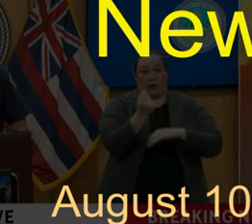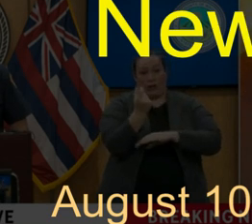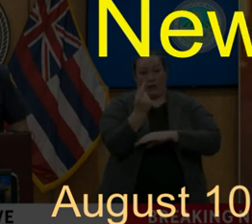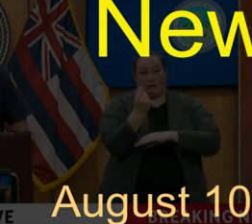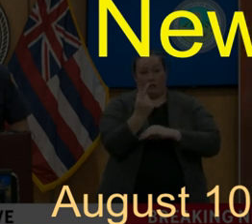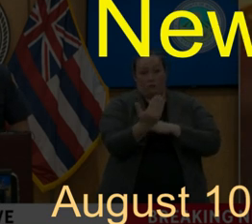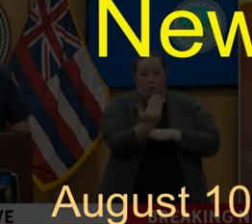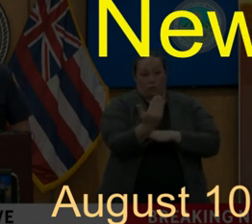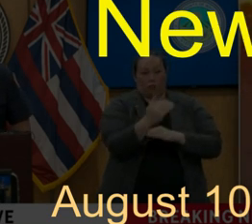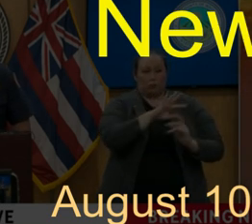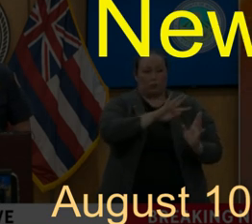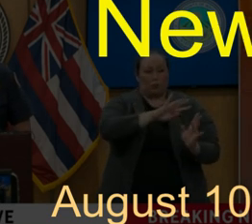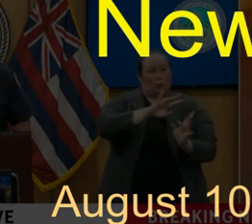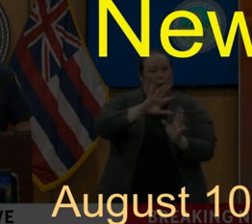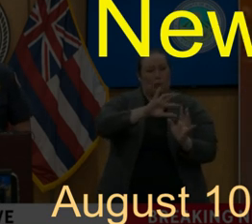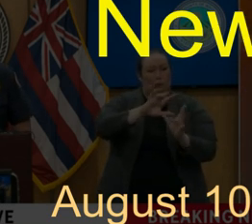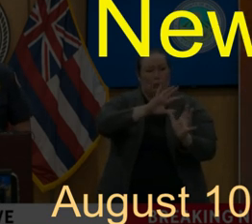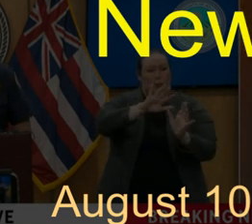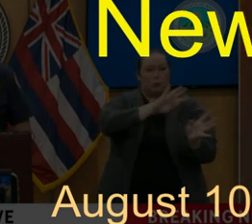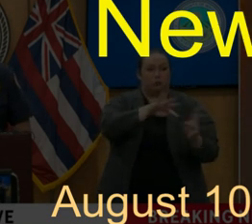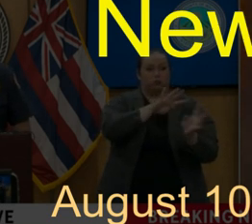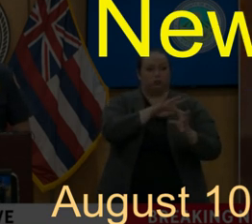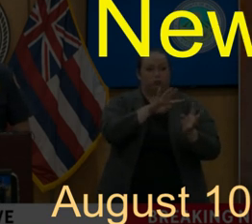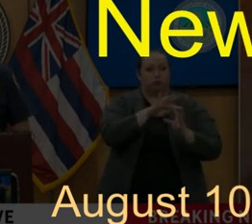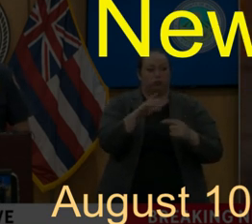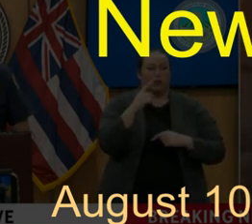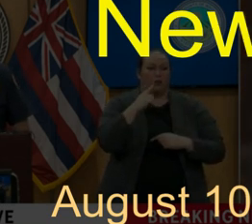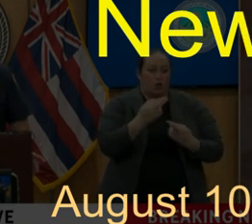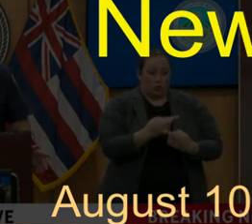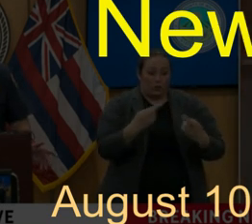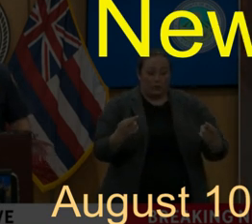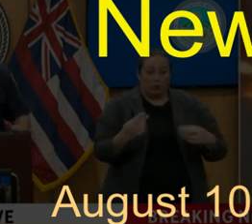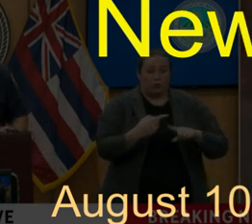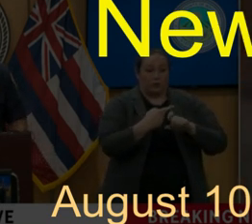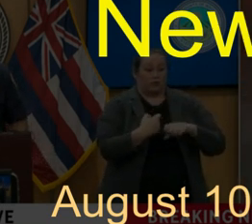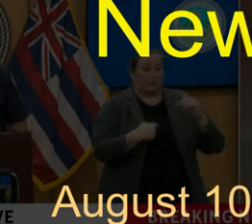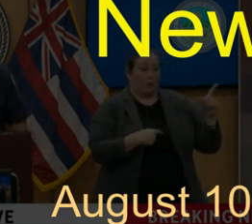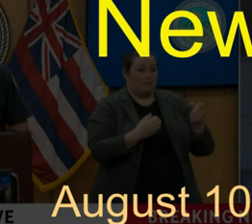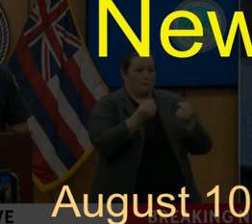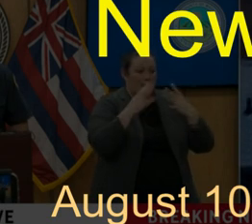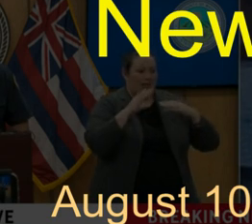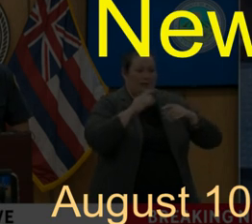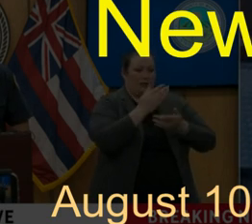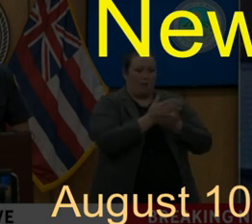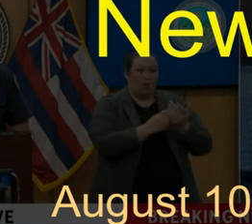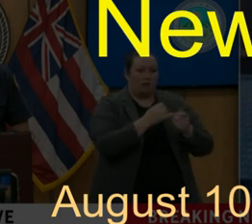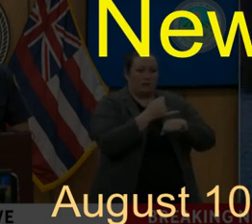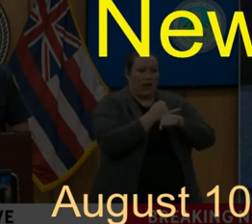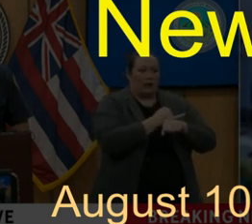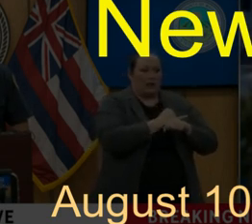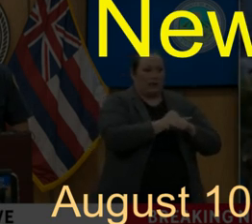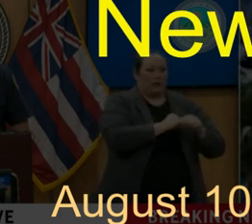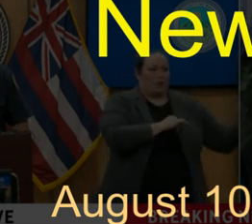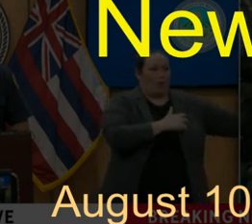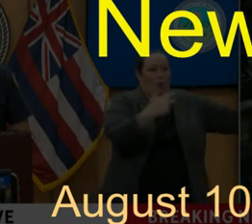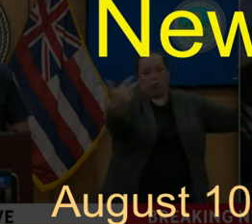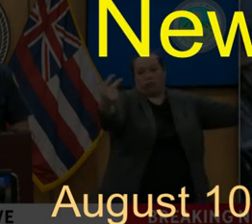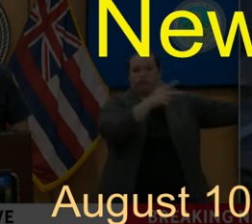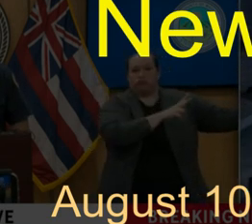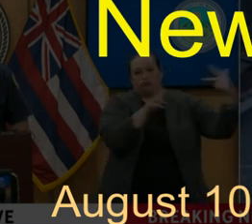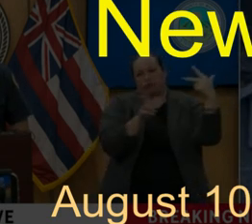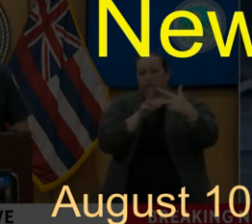We redirected resources from many parts of the island to respond to that Lahaina area.